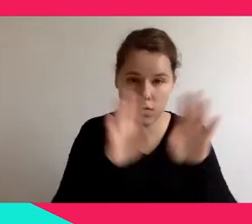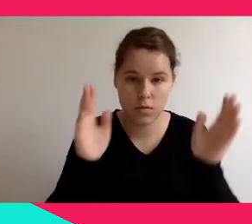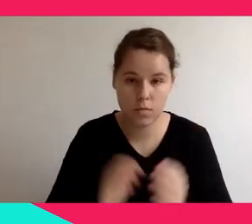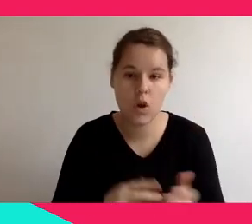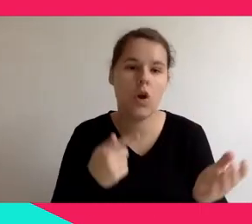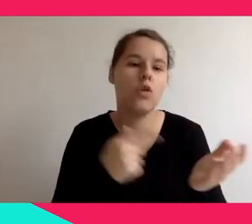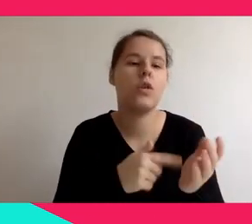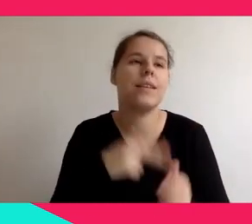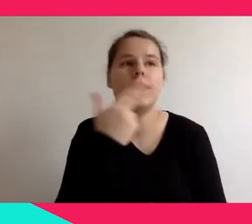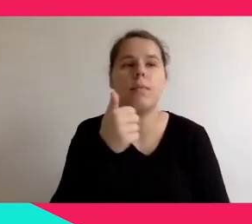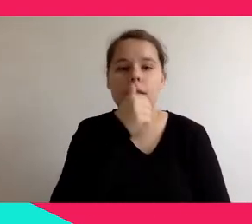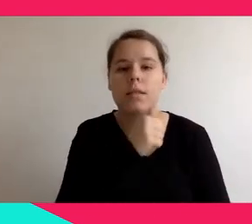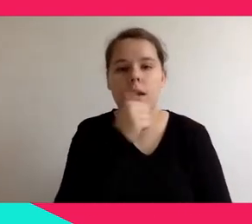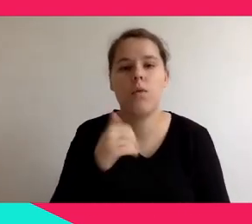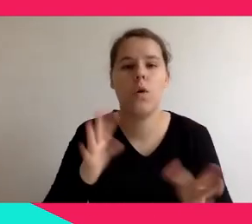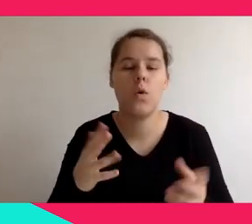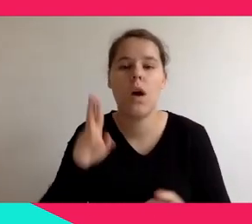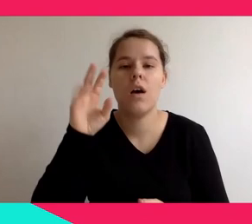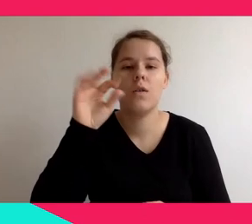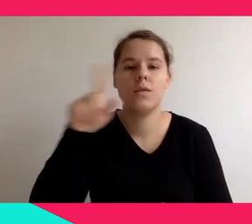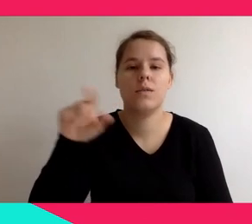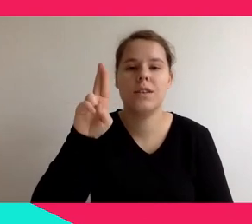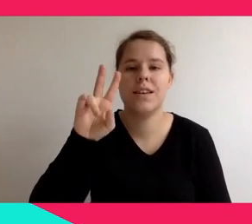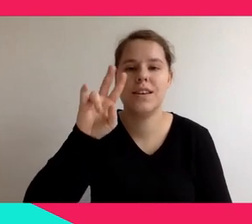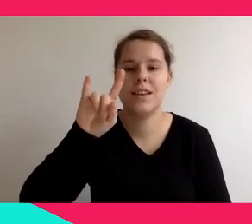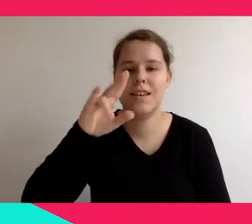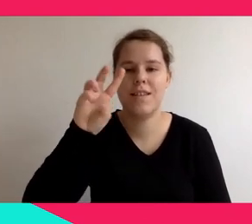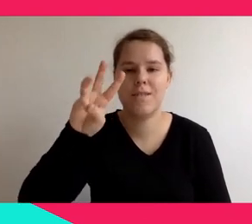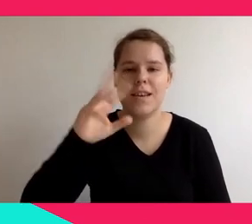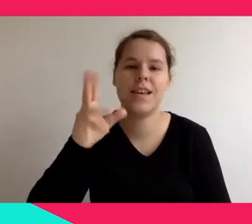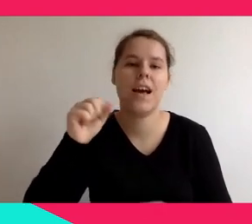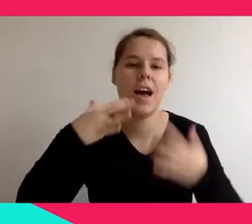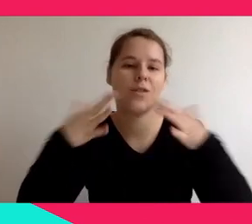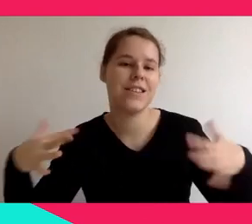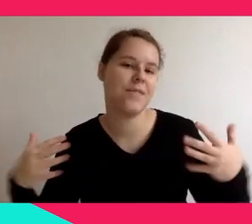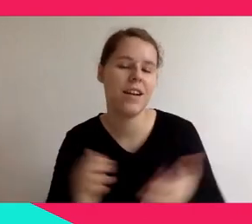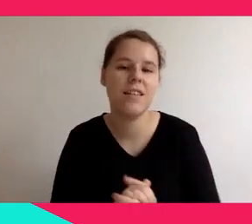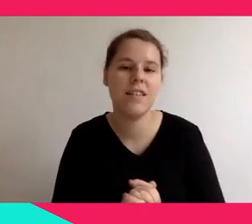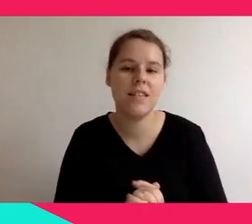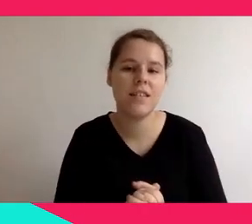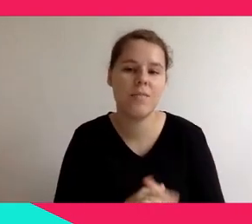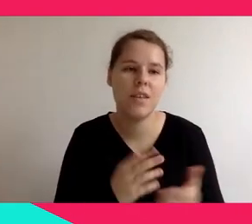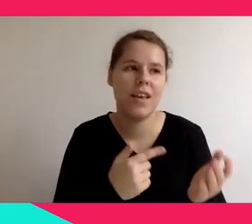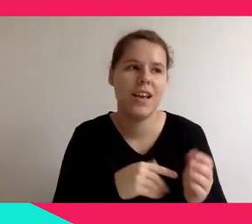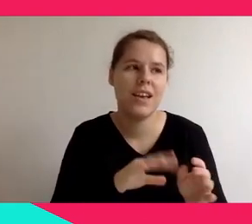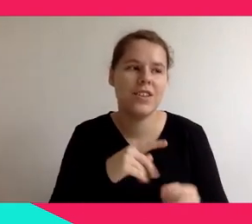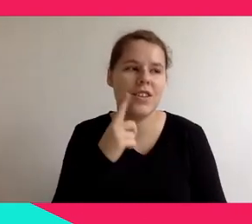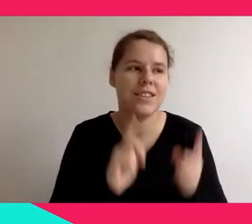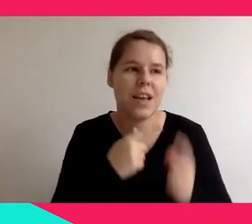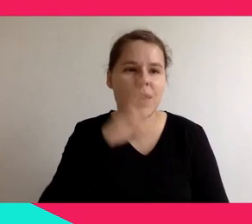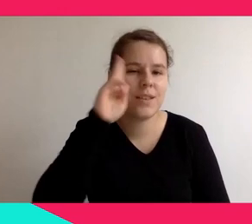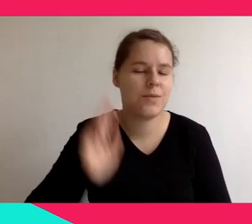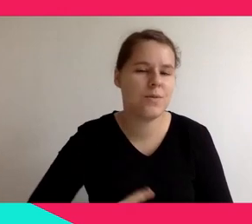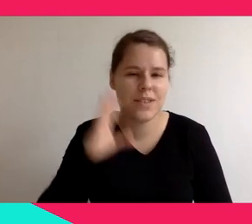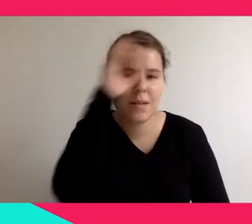work, it's somewhat disregarded by certain institutions, whereas it's actually part of the museum's